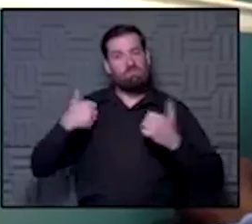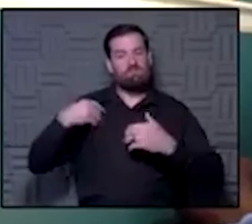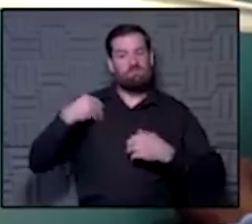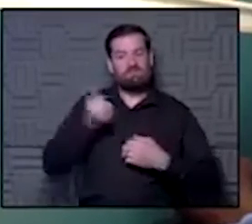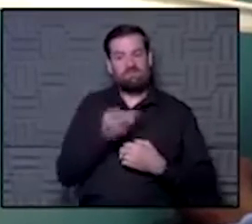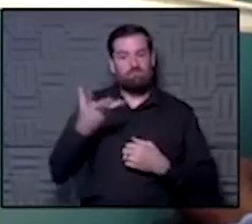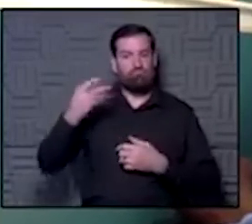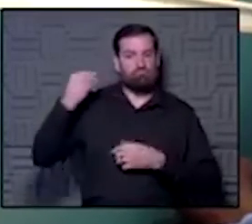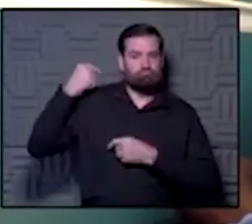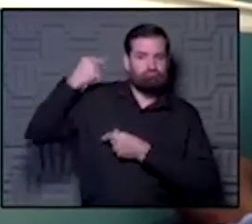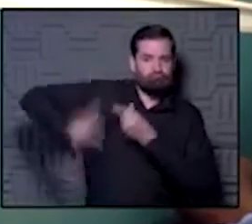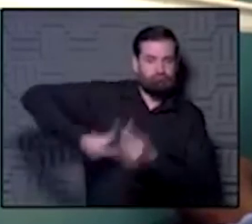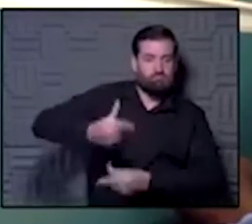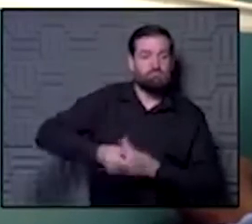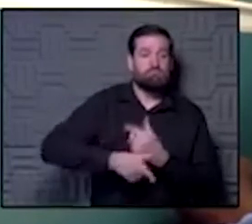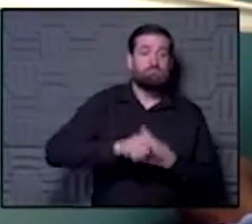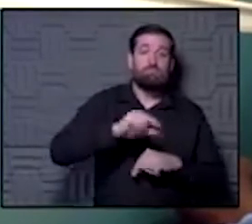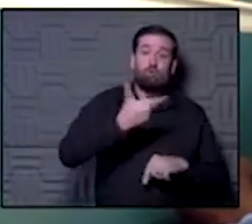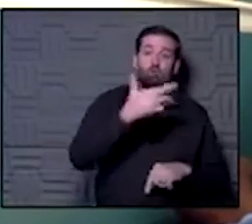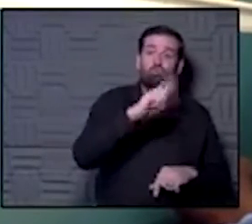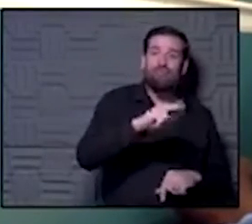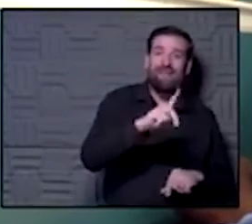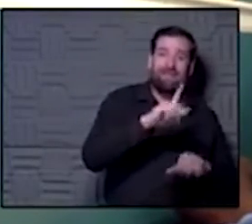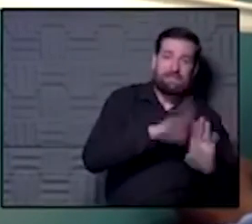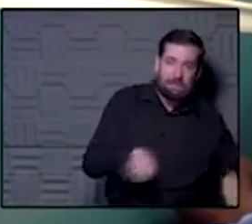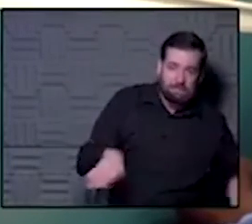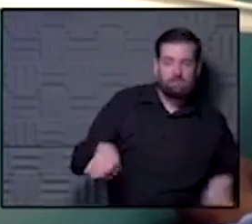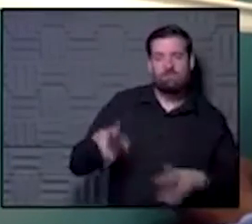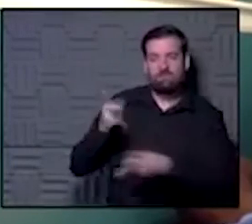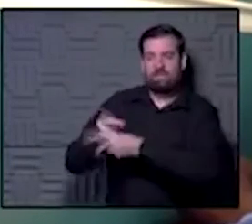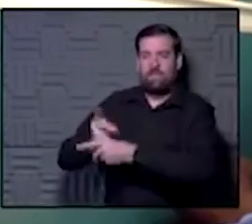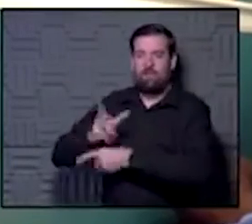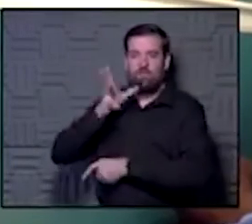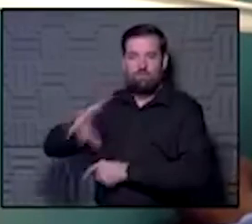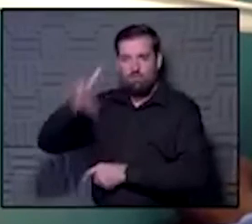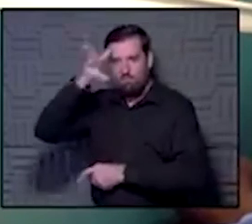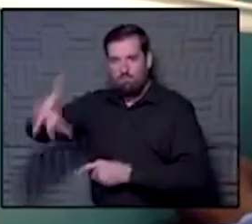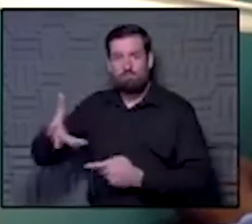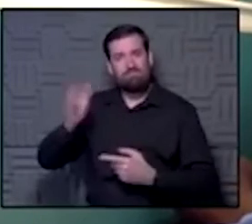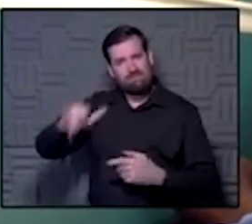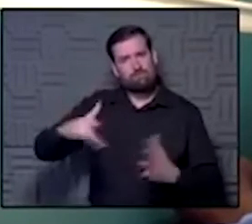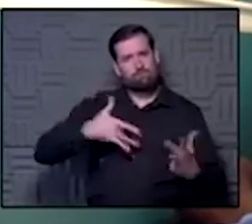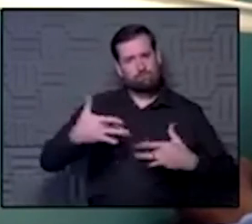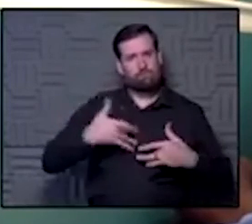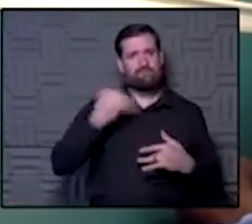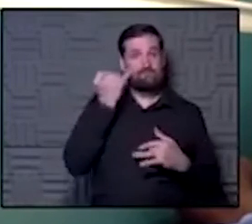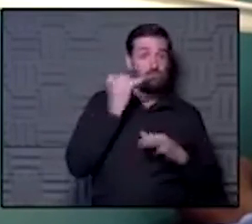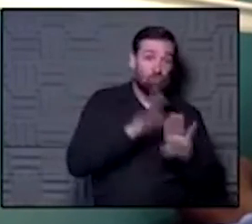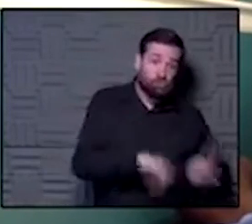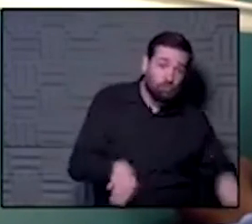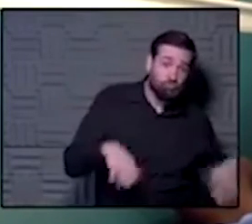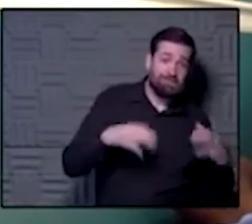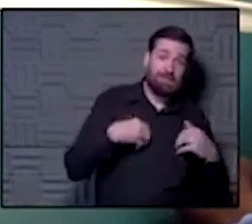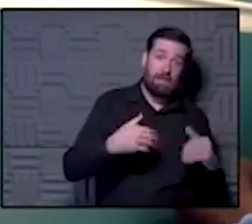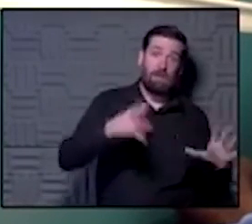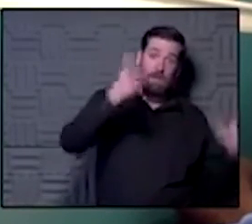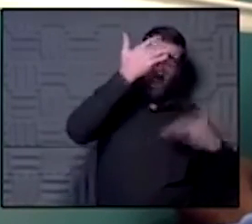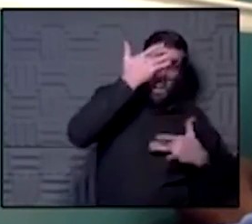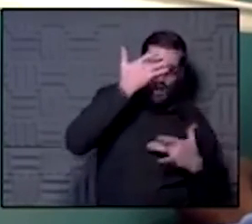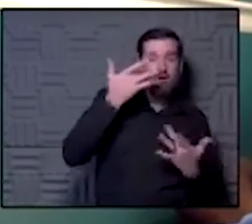grandkids taking care of their grandparents, that is a concern that if the children can get it, then they can also